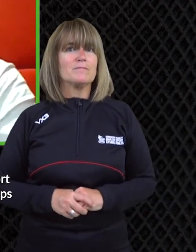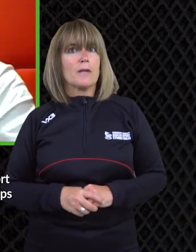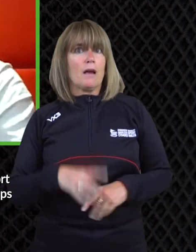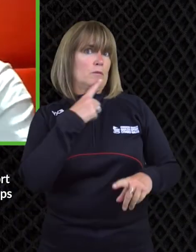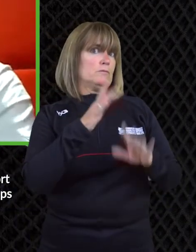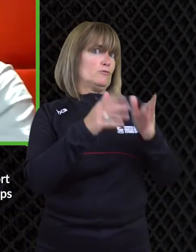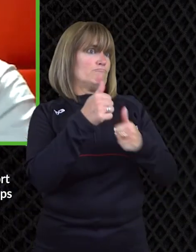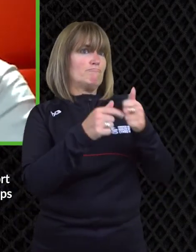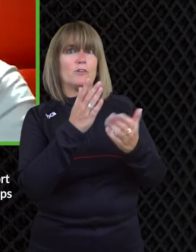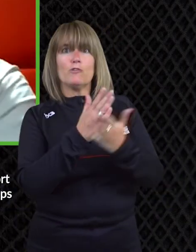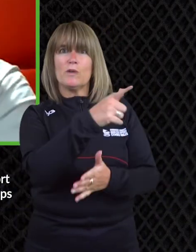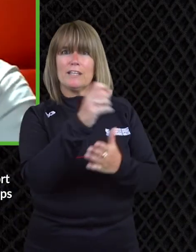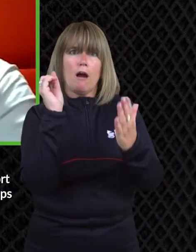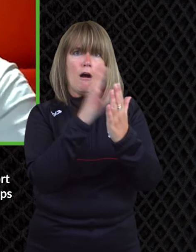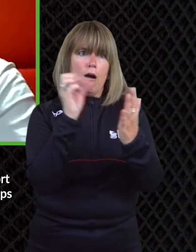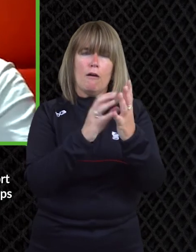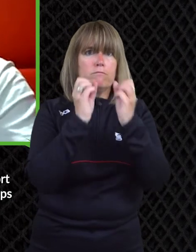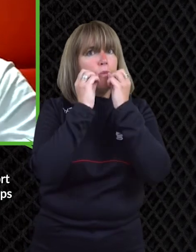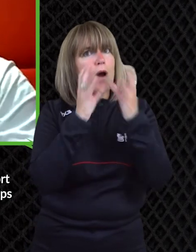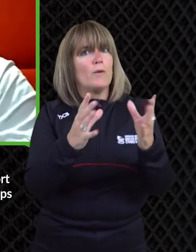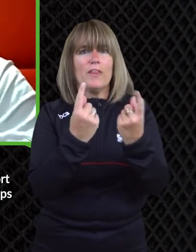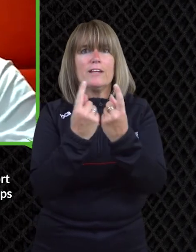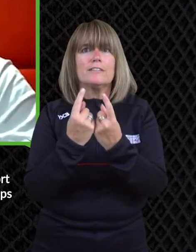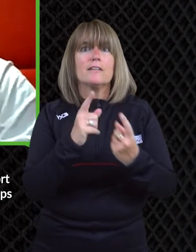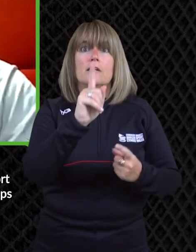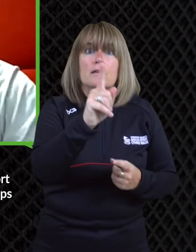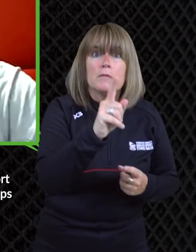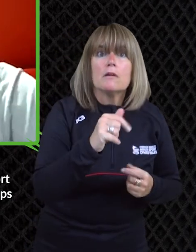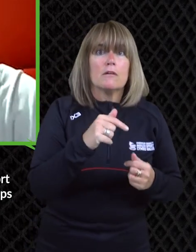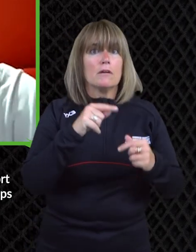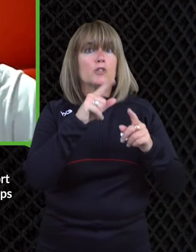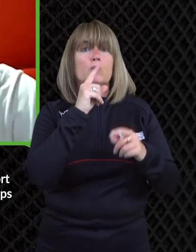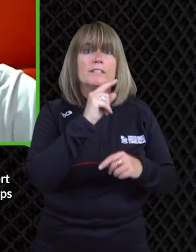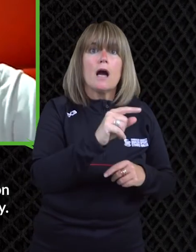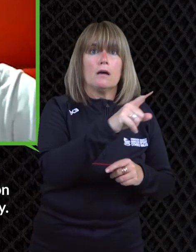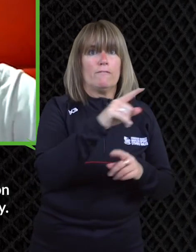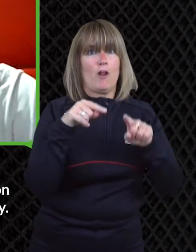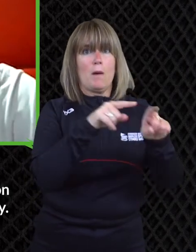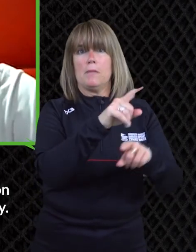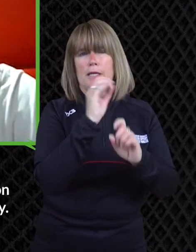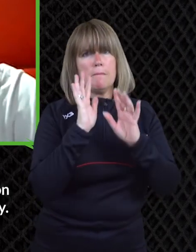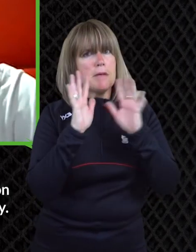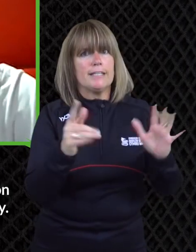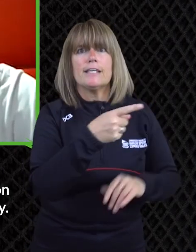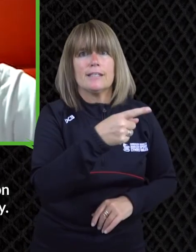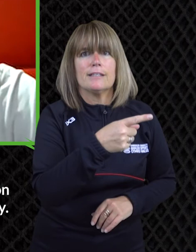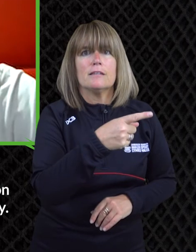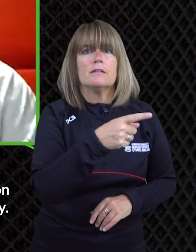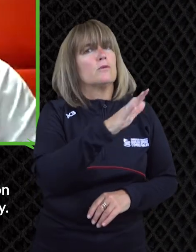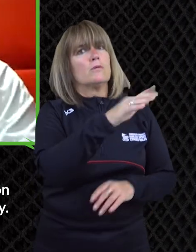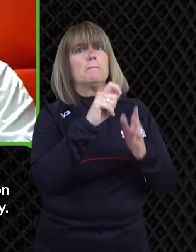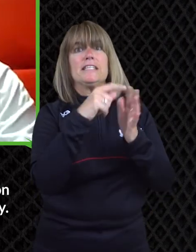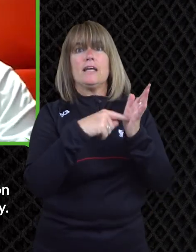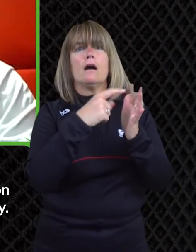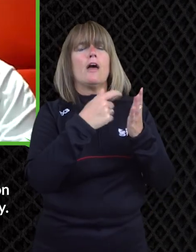hopefully i'm going to get accredited for that and uh and and go along but uh we'll see i'm gonna plug him because he posts some fantastic